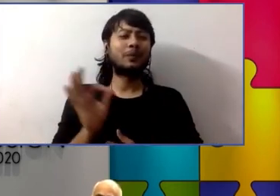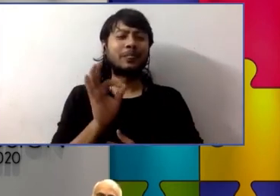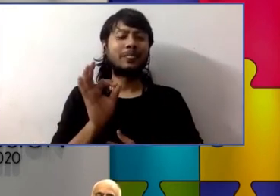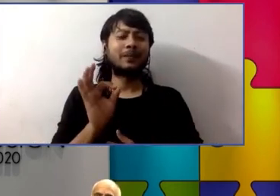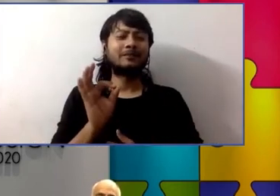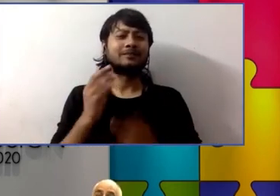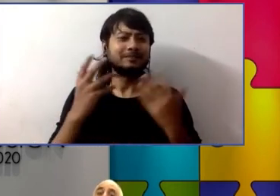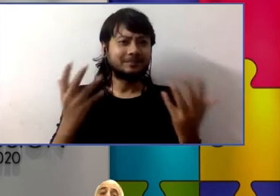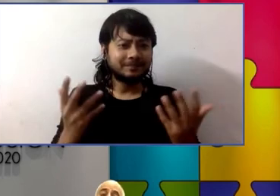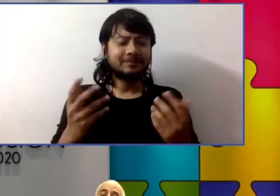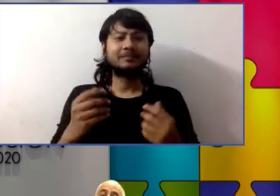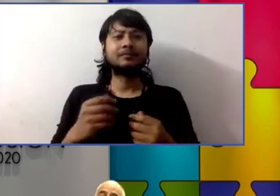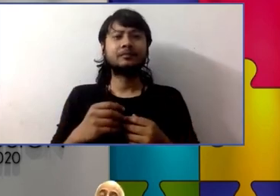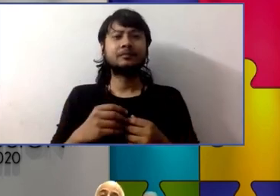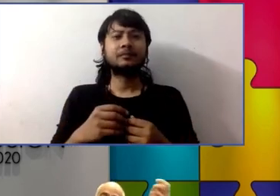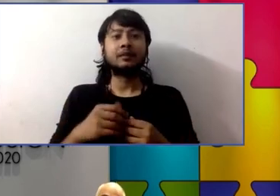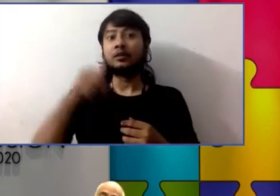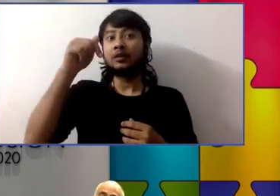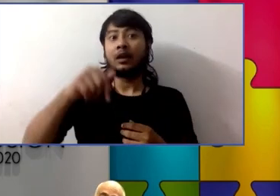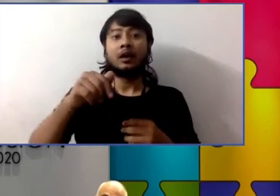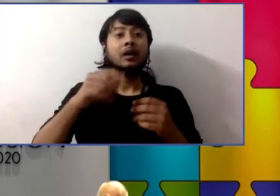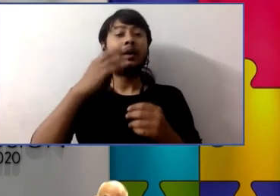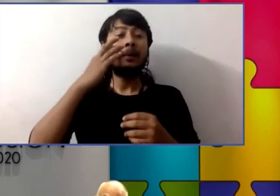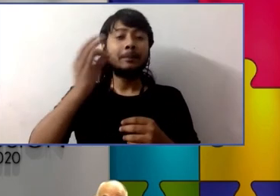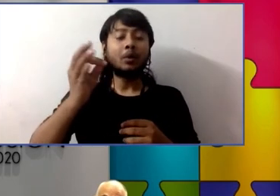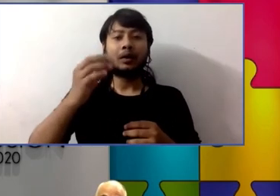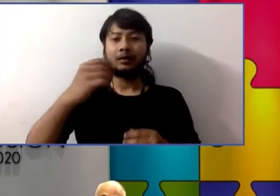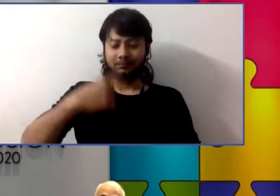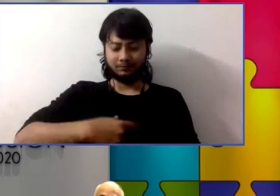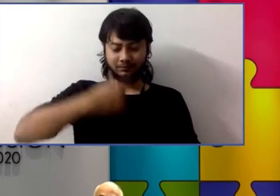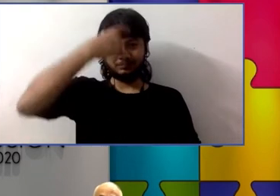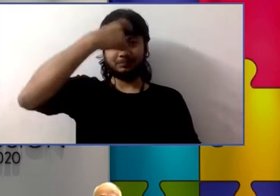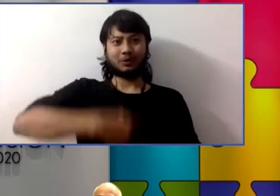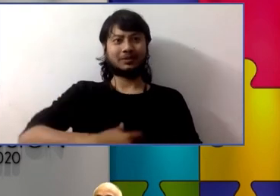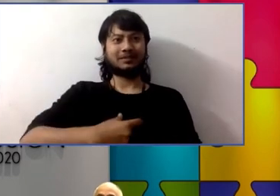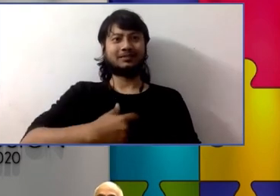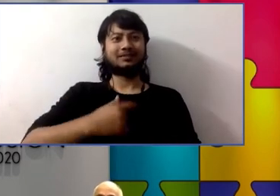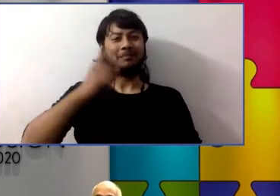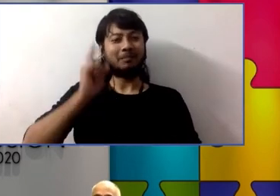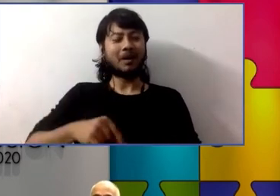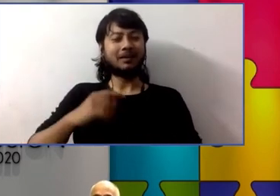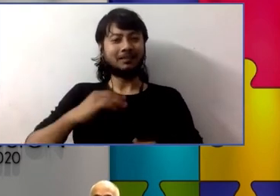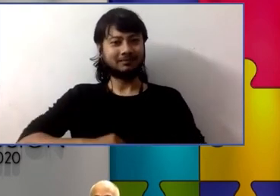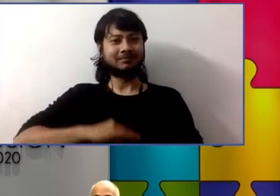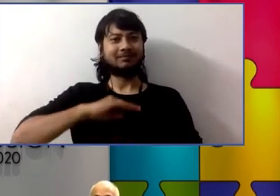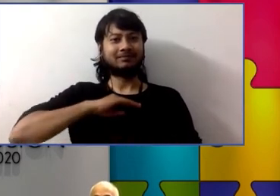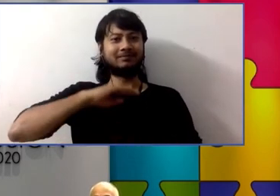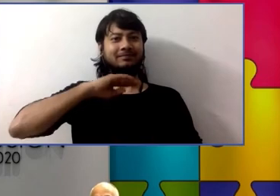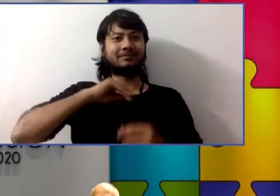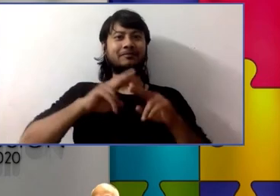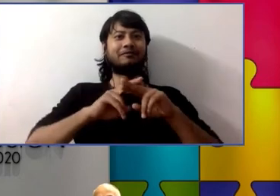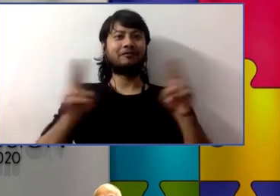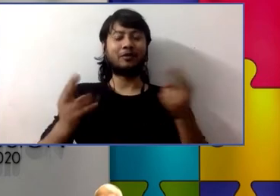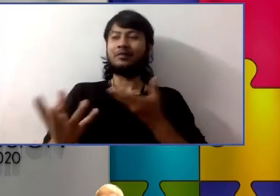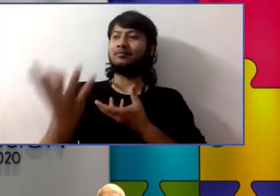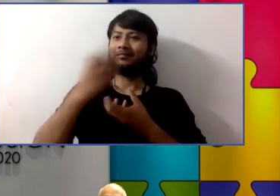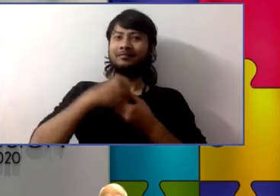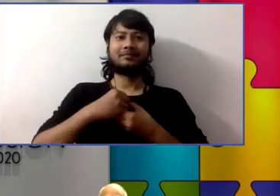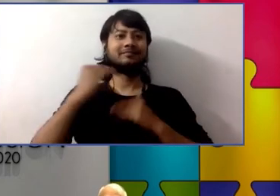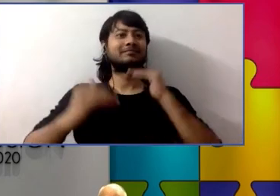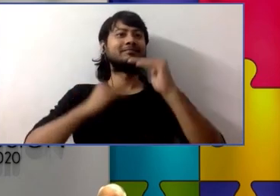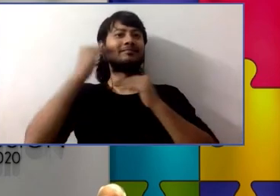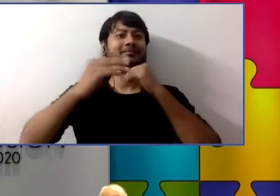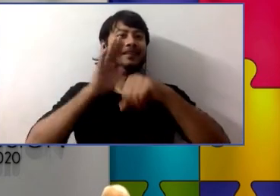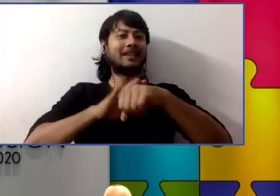becoming the full person that you're going to be later in life and i can think of no better example of that than an experience that samuel